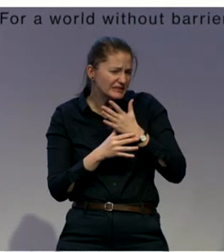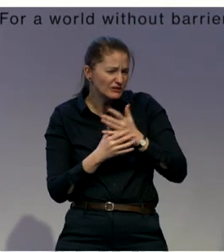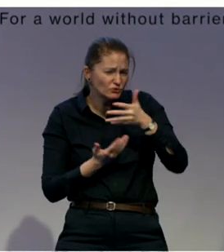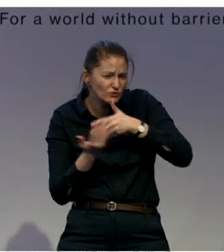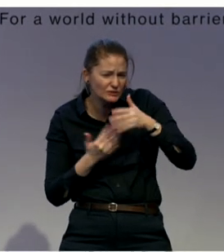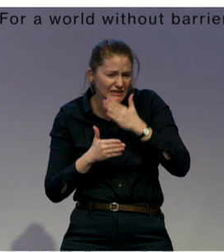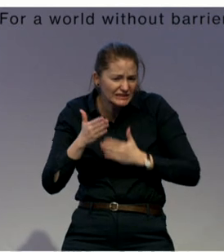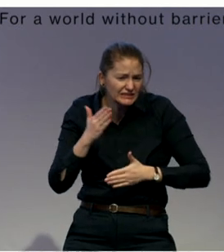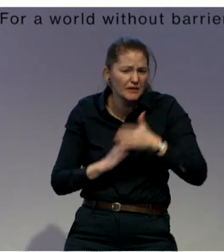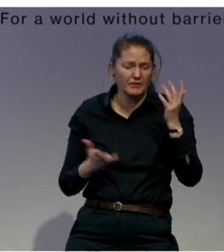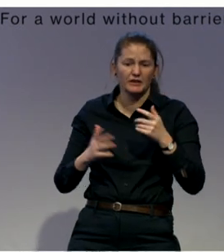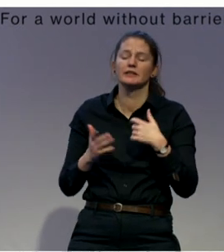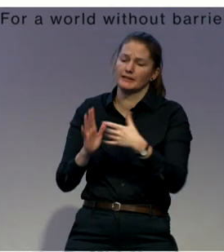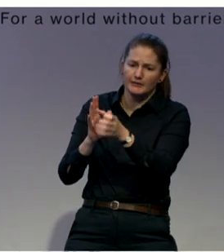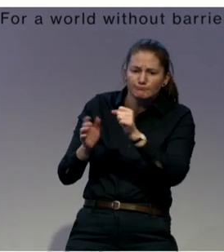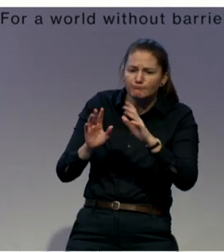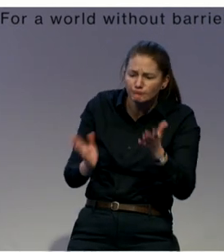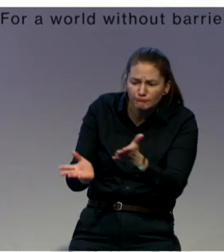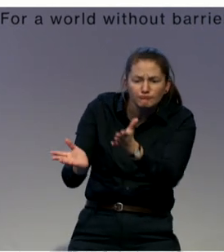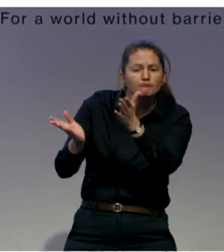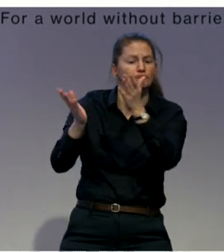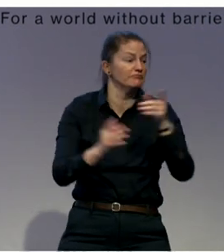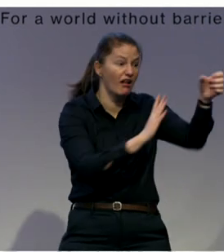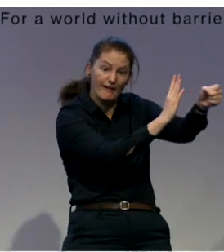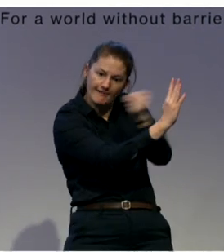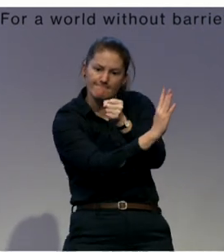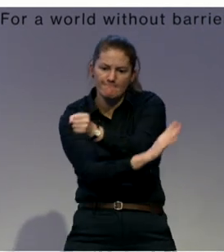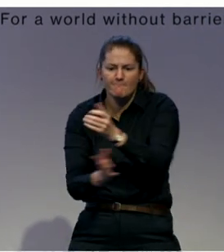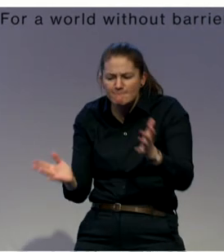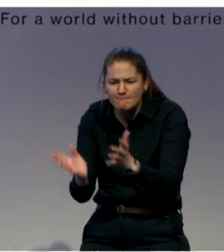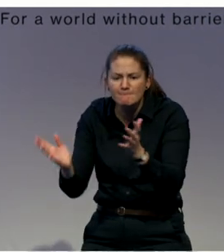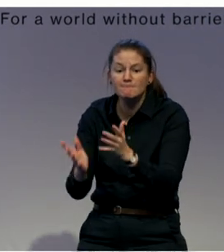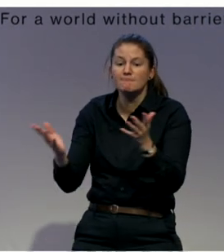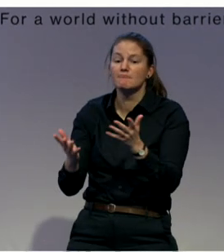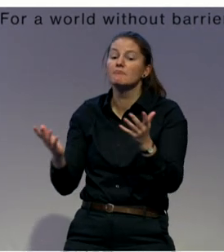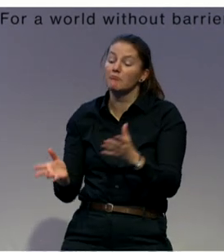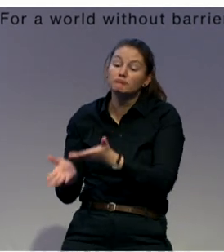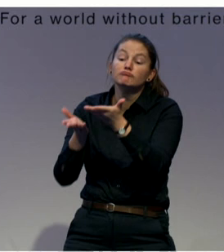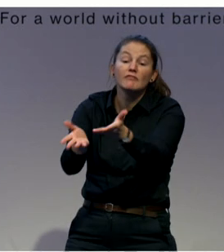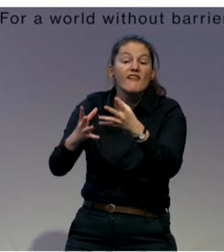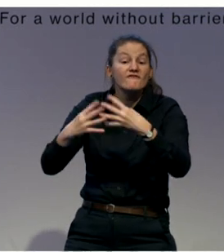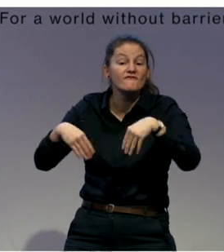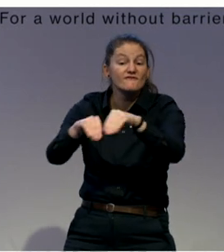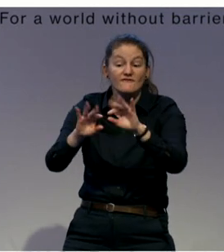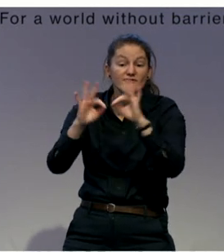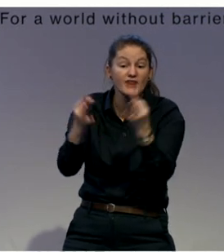to return back into their biological or extended family, or to live independently.